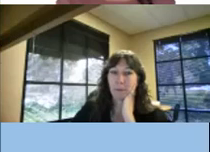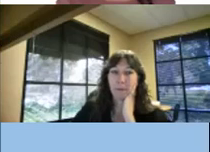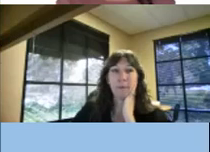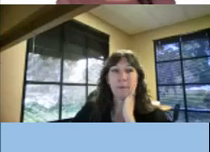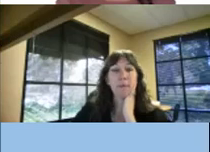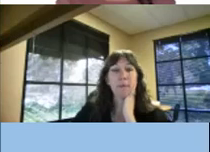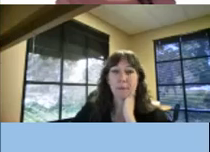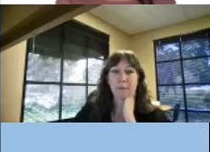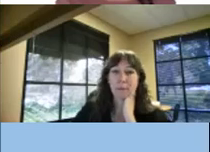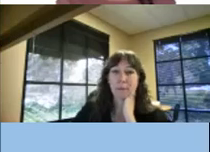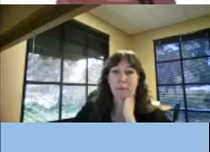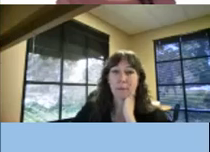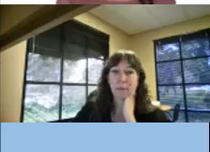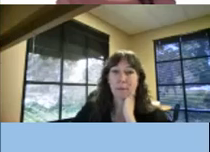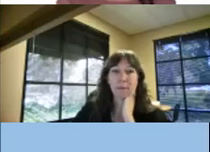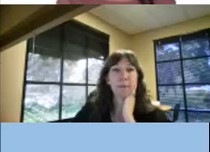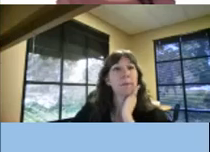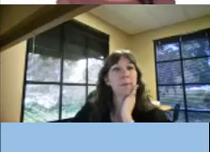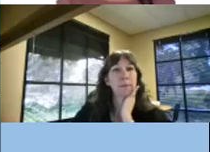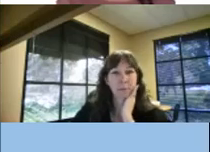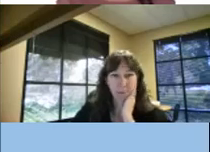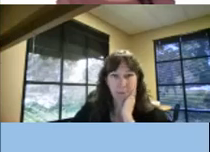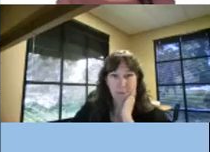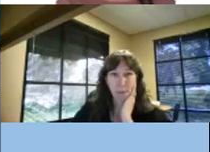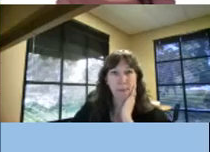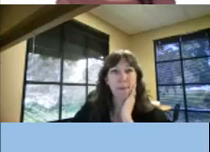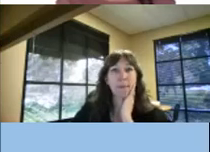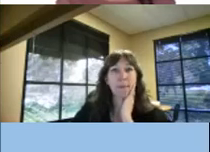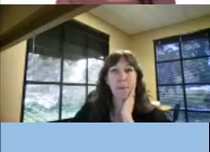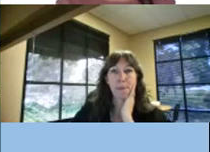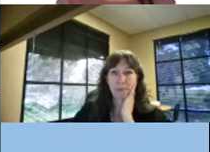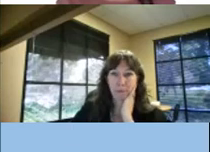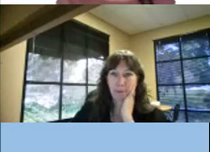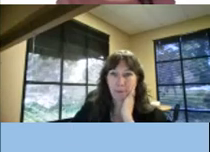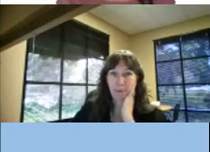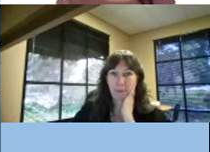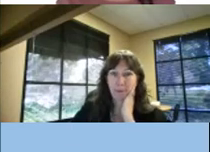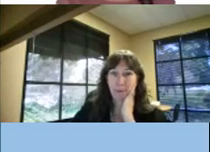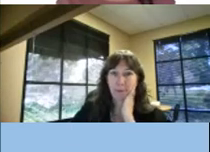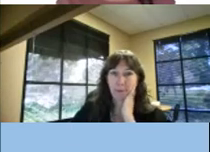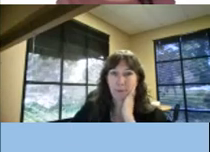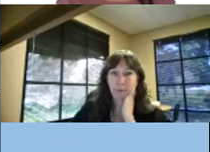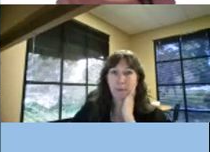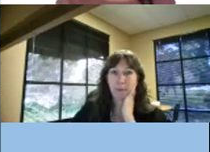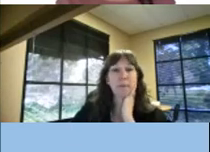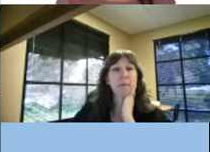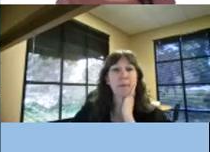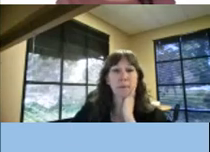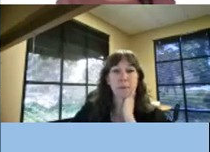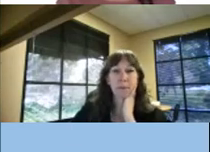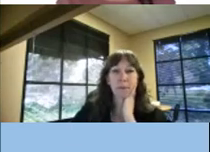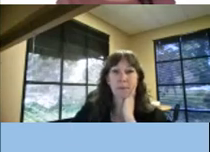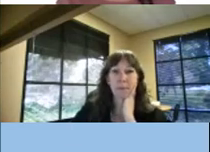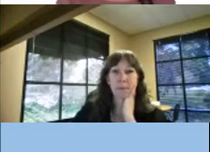trend of greater equity uh achieved uh looking at the year over year comparison for this population